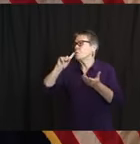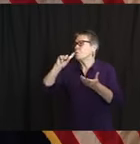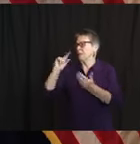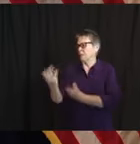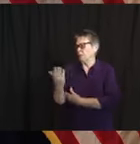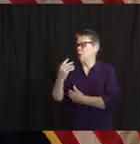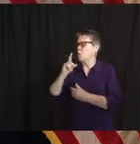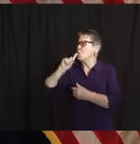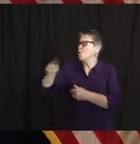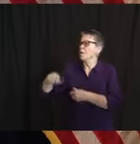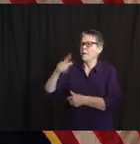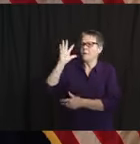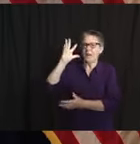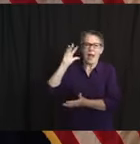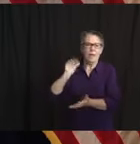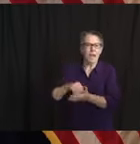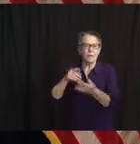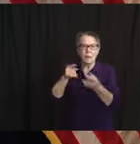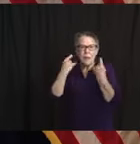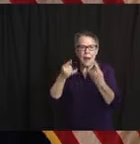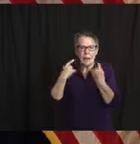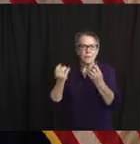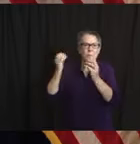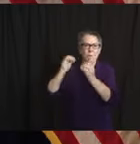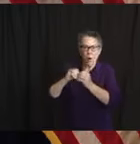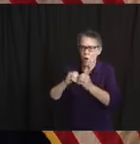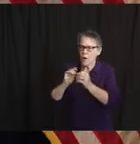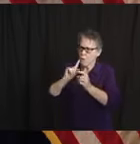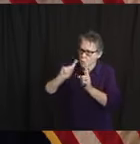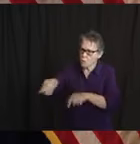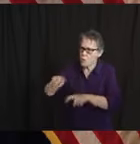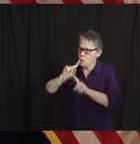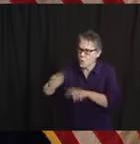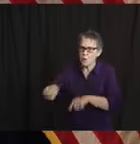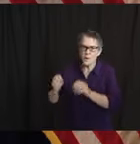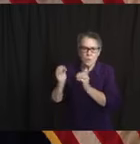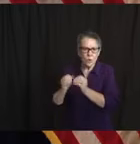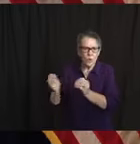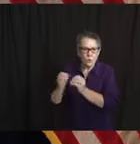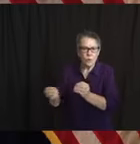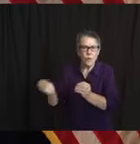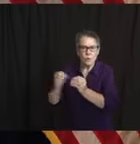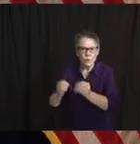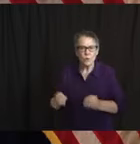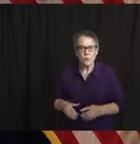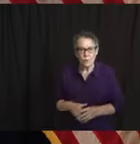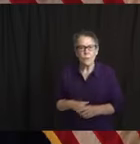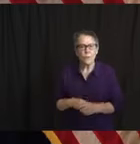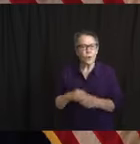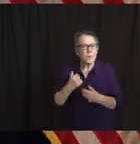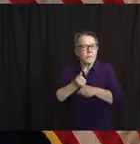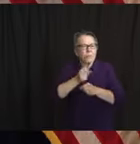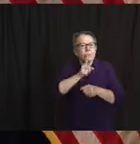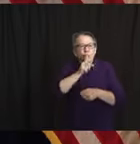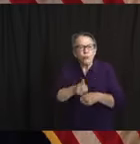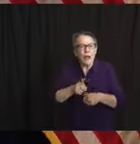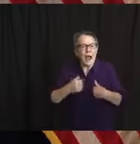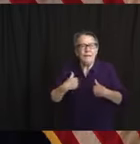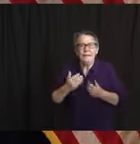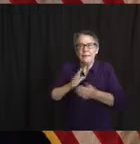market for ventilators and make sure that we've got our own capacities. And so as the epidemiologists and other